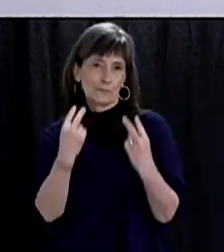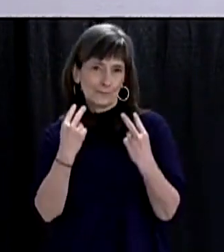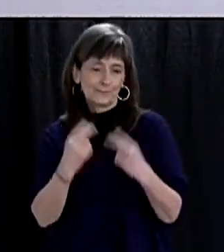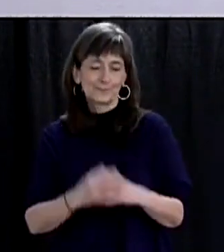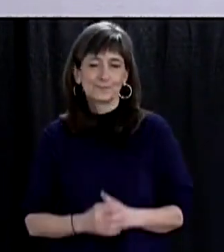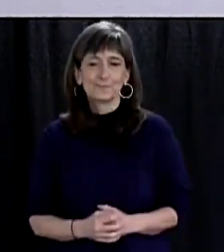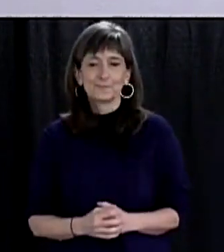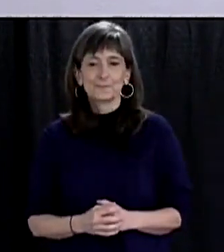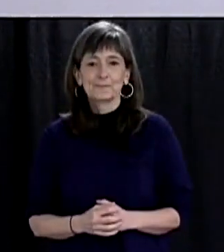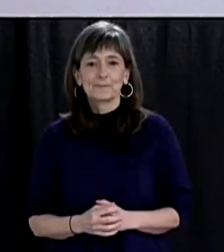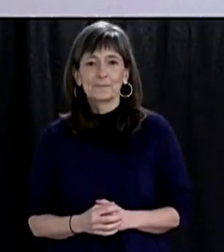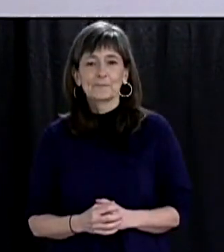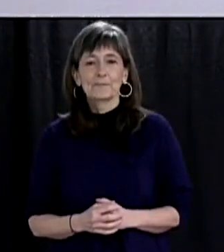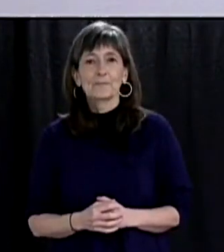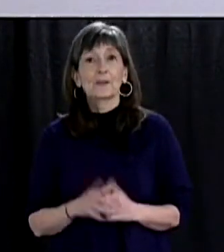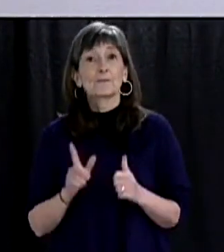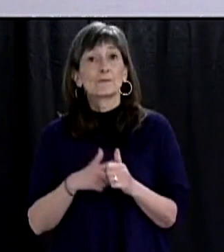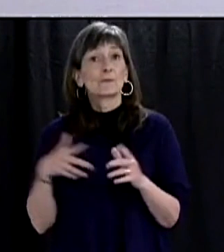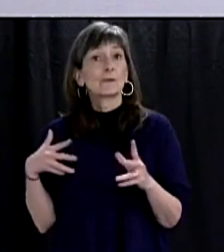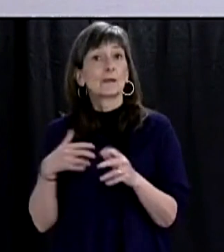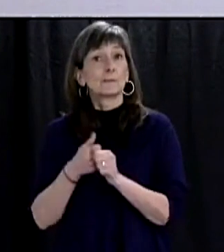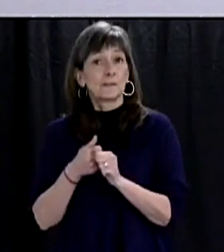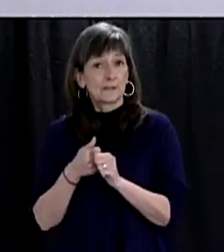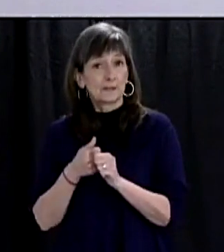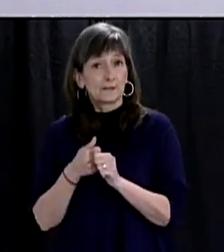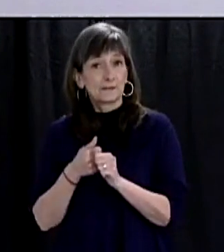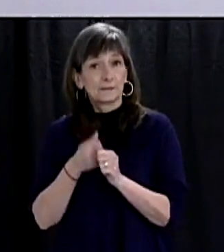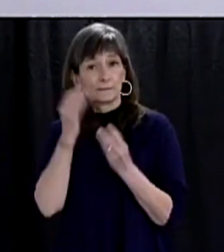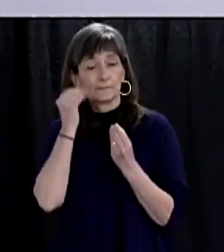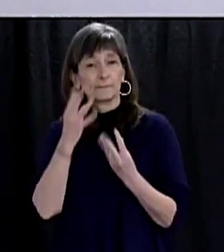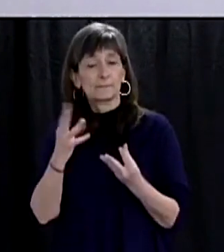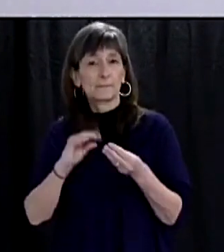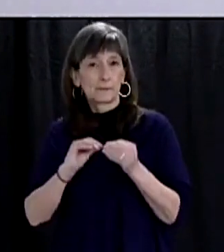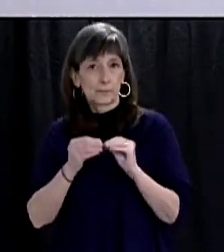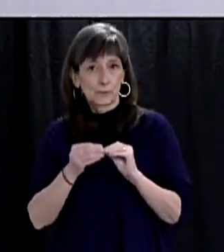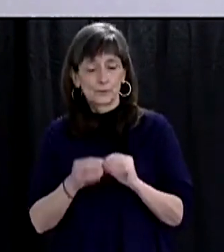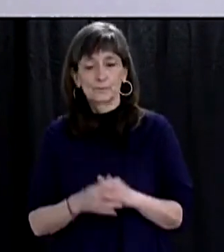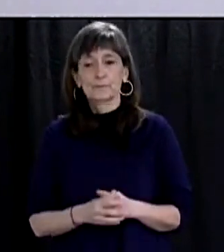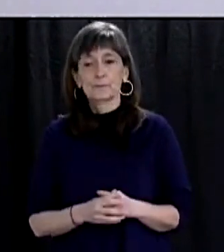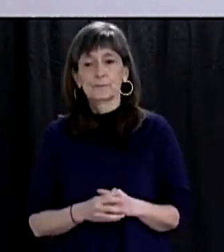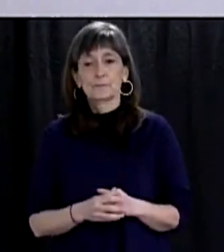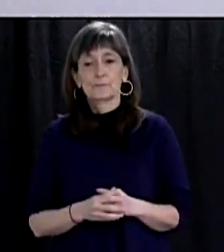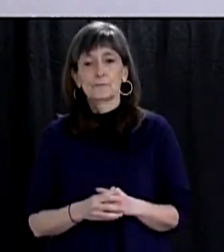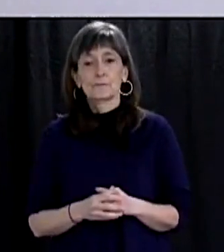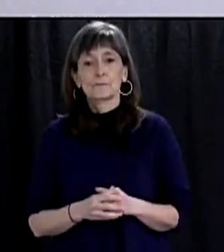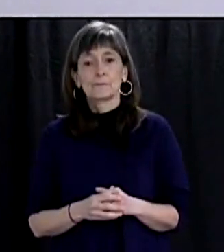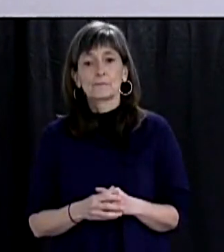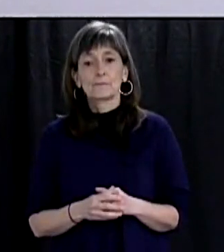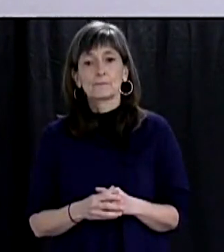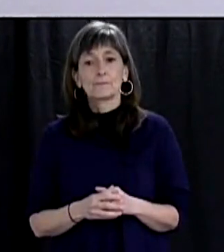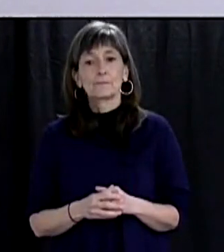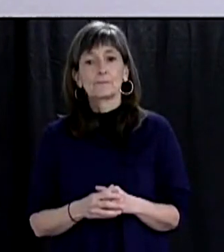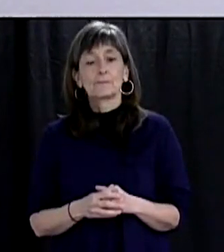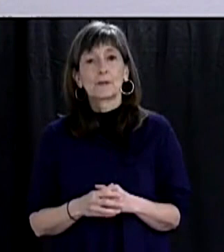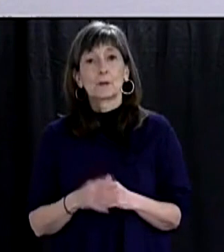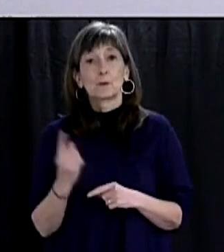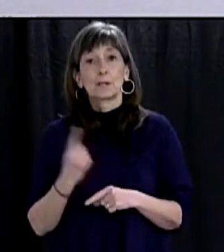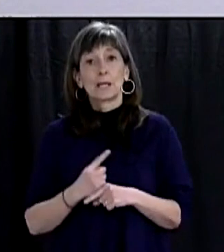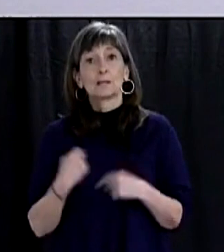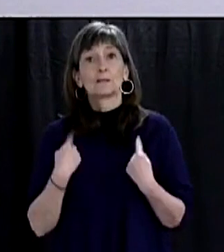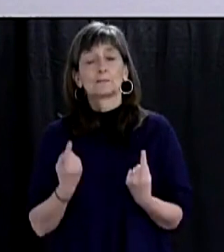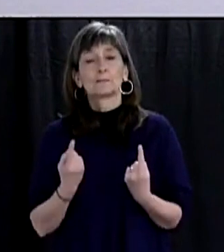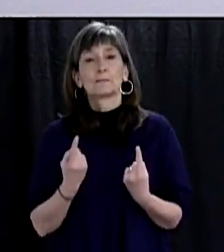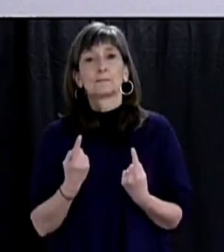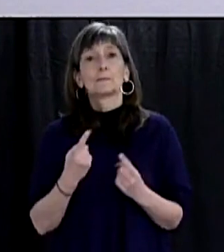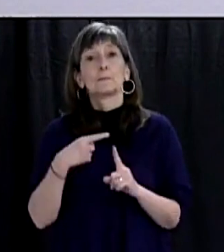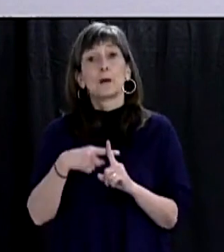us today. I'll start with an update on the number of cases in the province. Since the media briefing yesterday, we've had 23